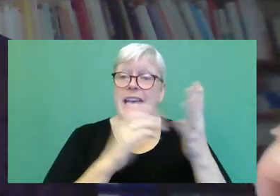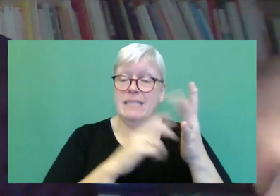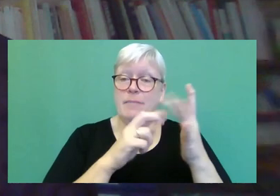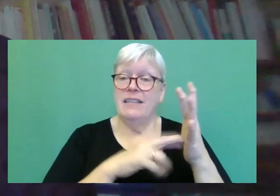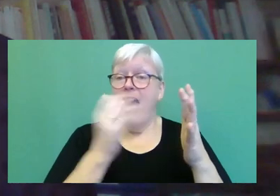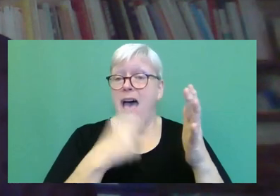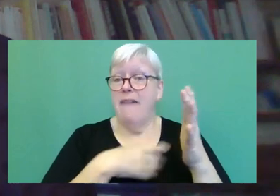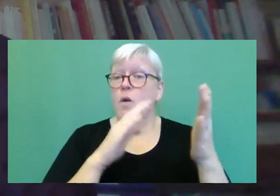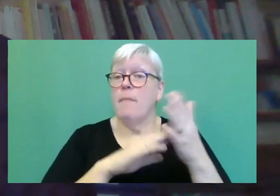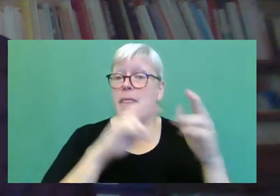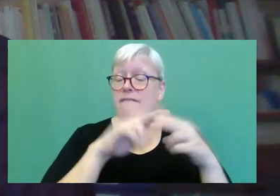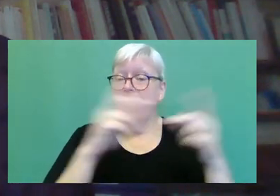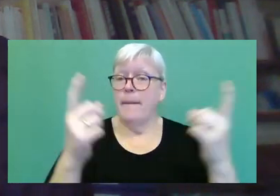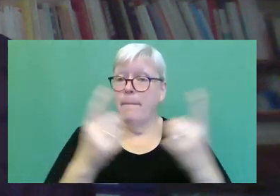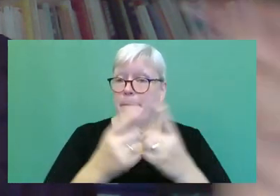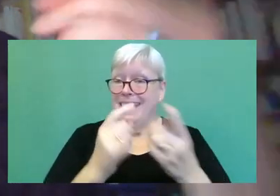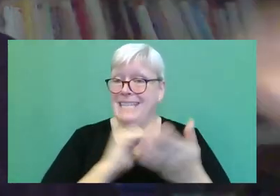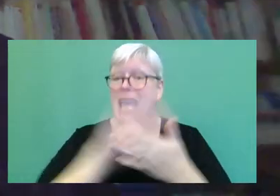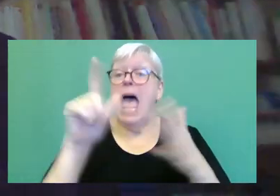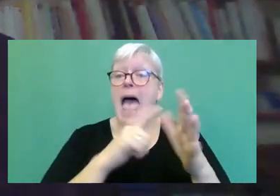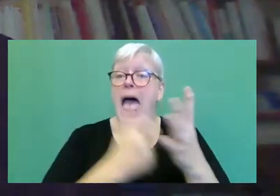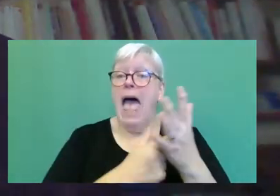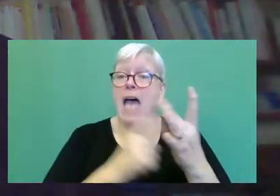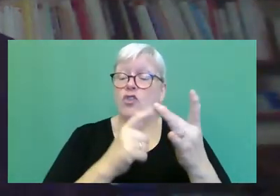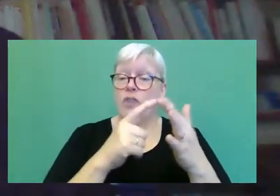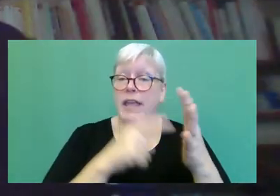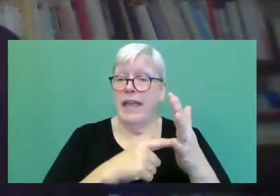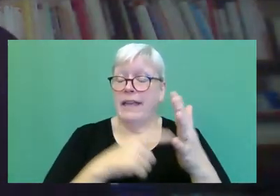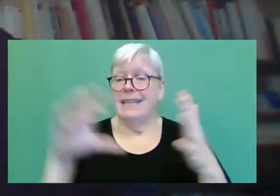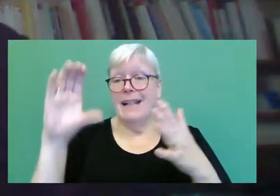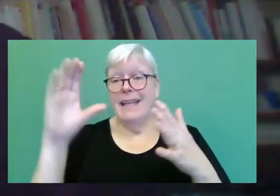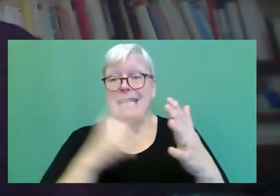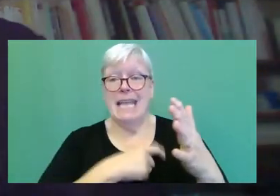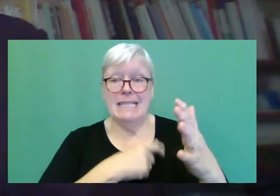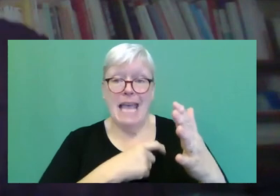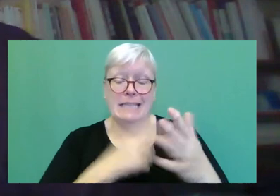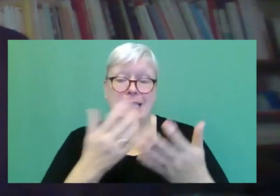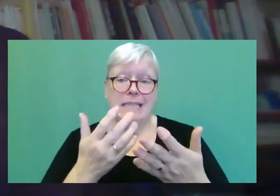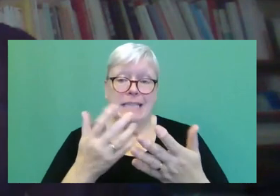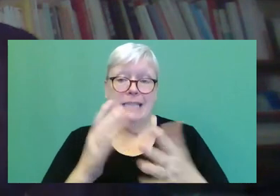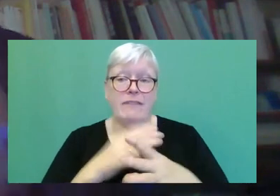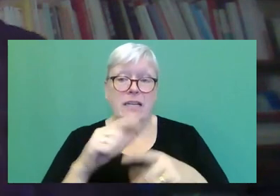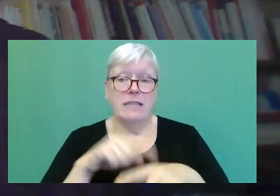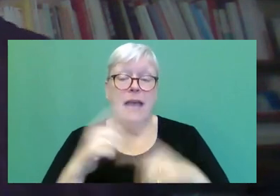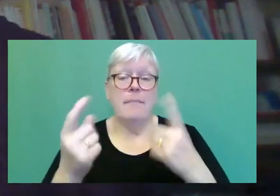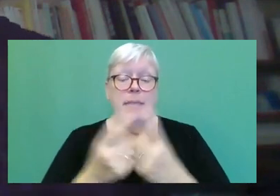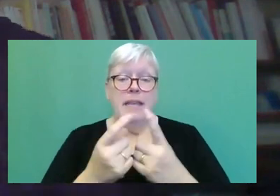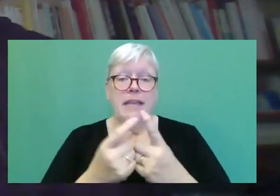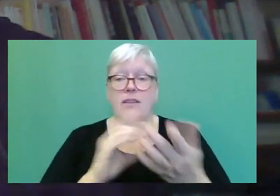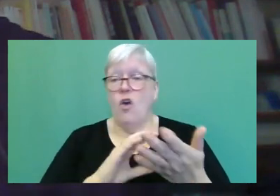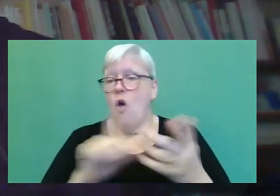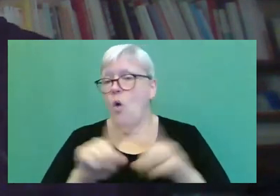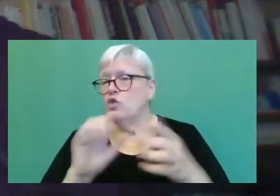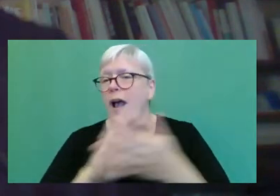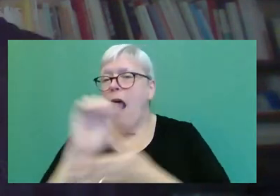Harriet Sangster for the first time is a class anxiety. There's also a kind of cultural anxiety as